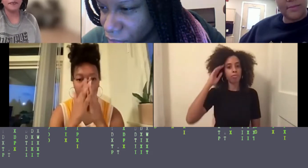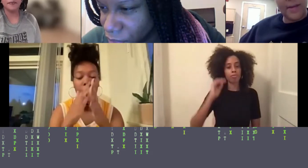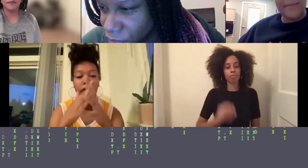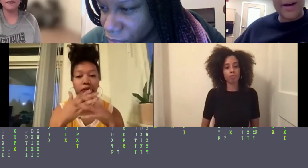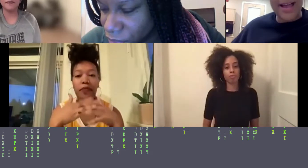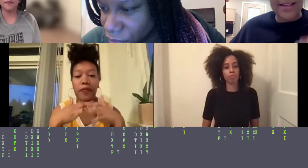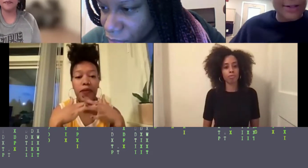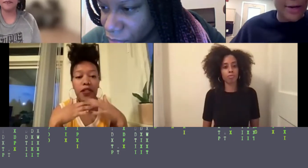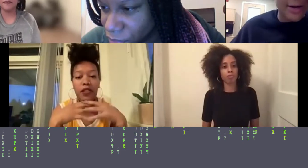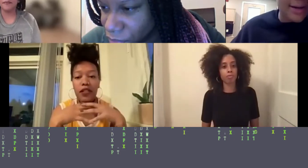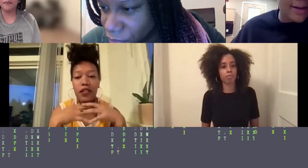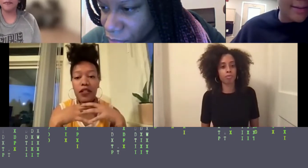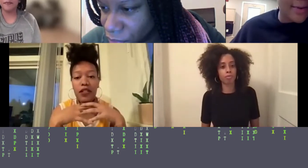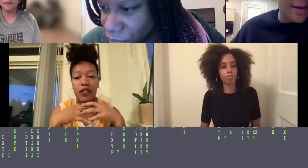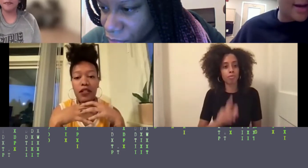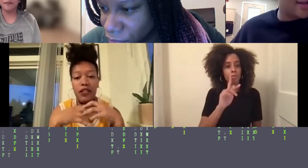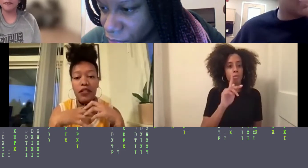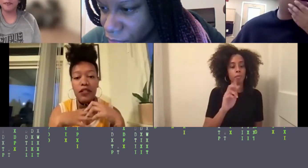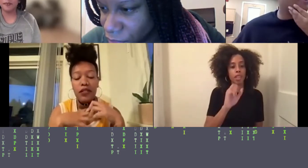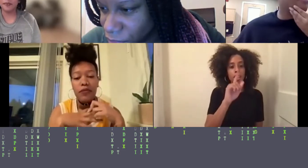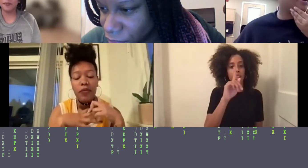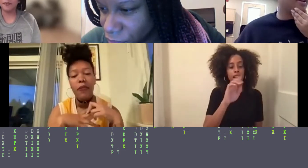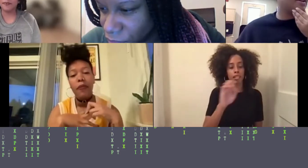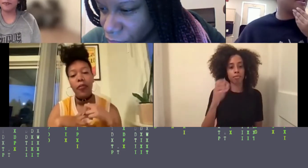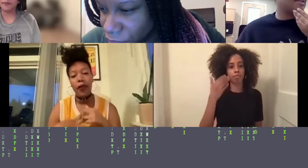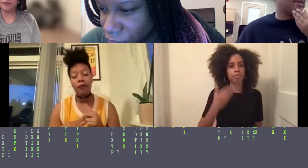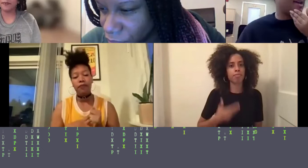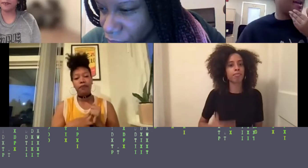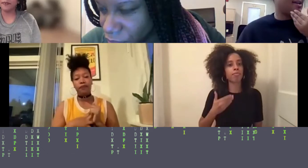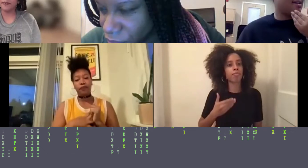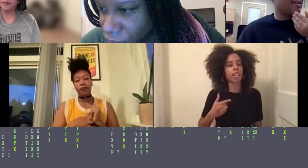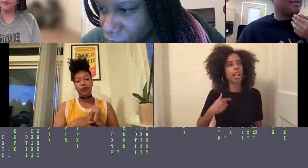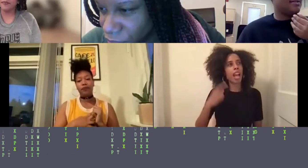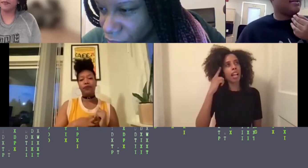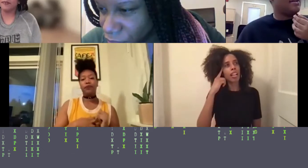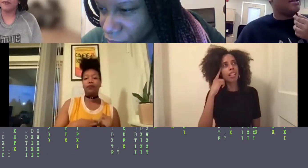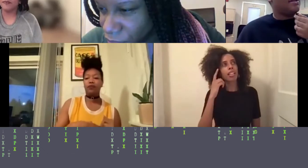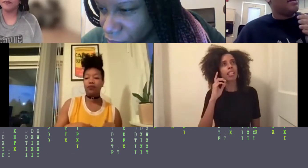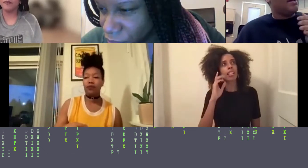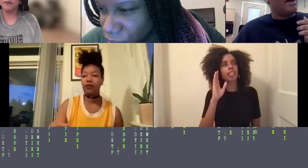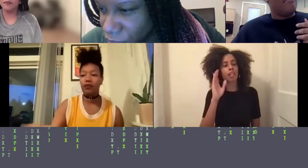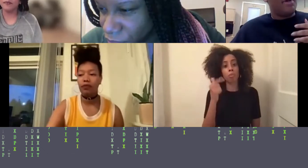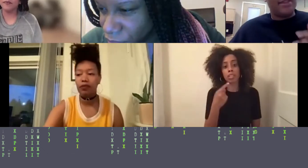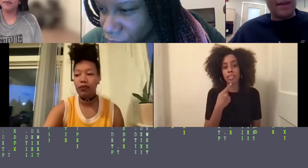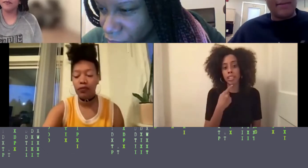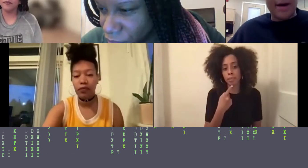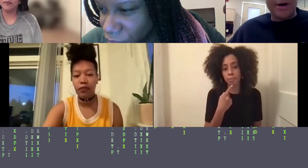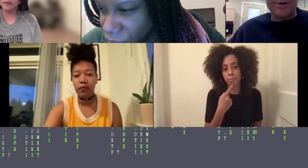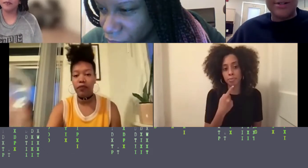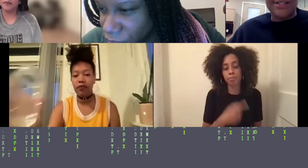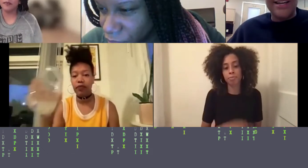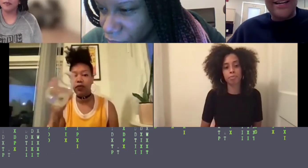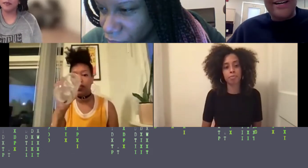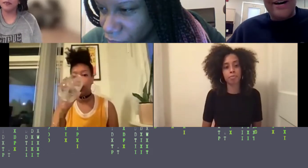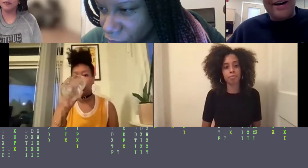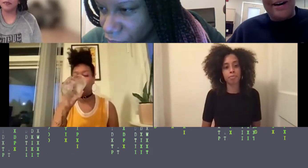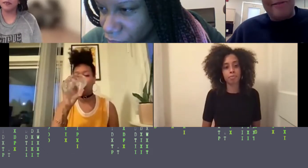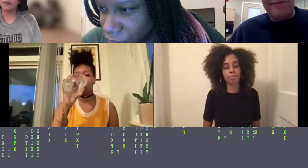I can start. I think I would say is think about